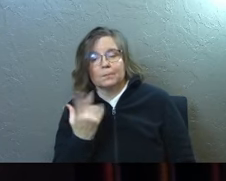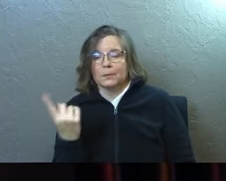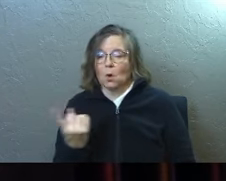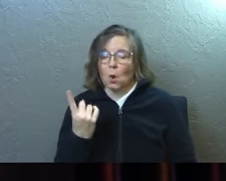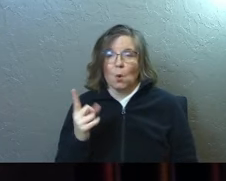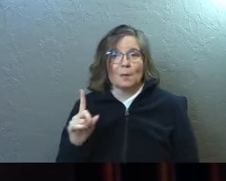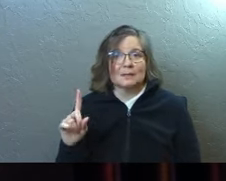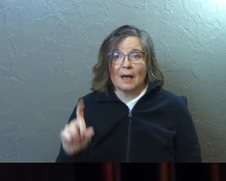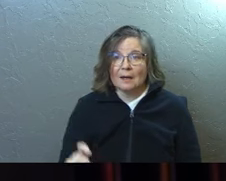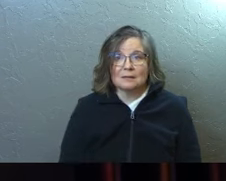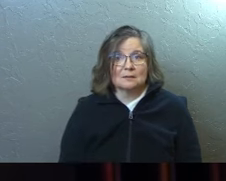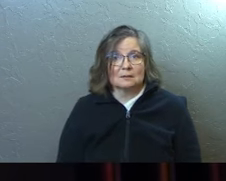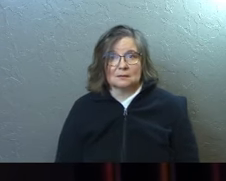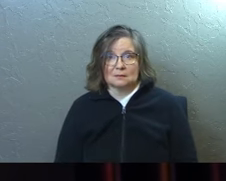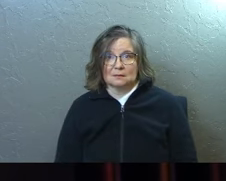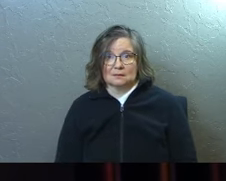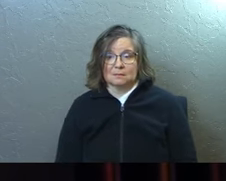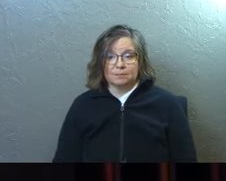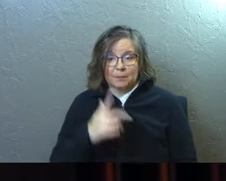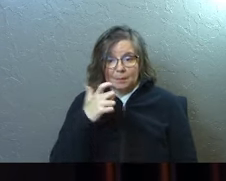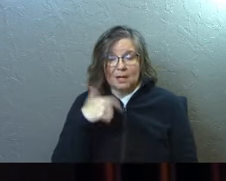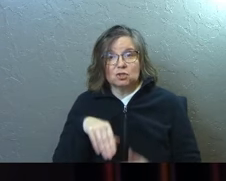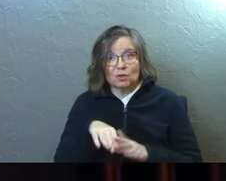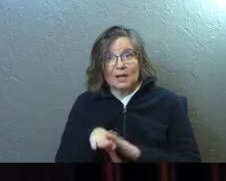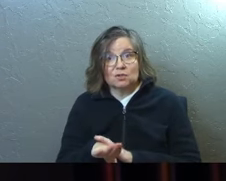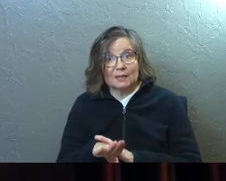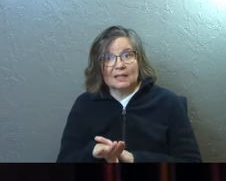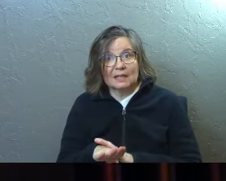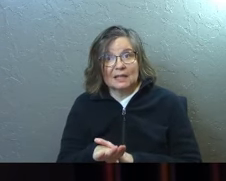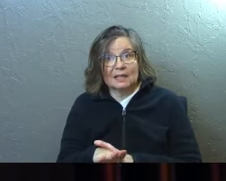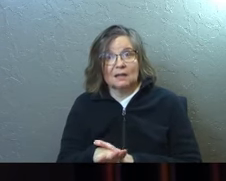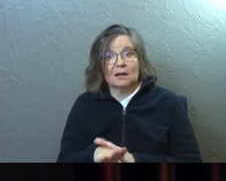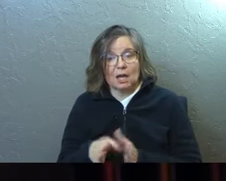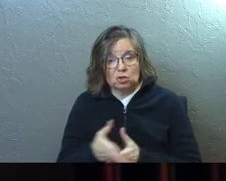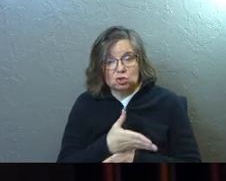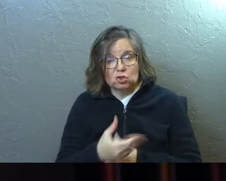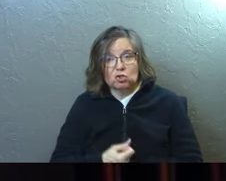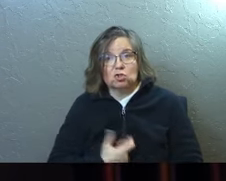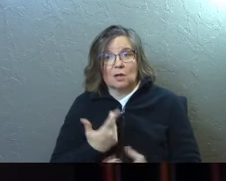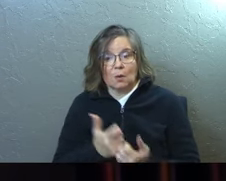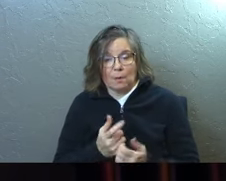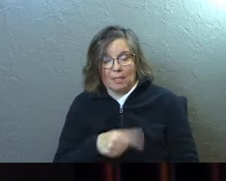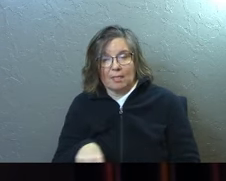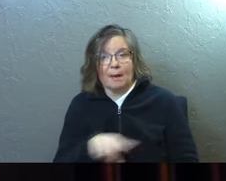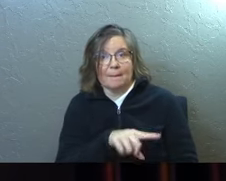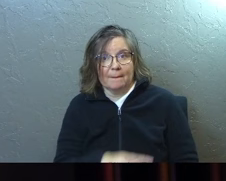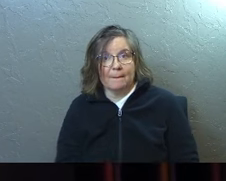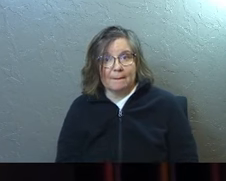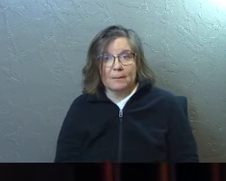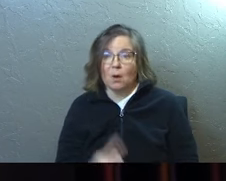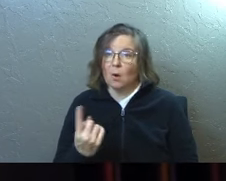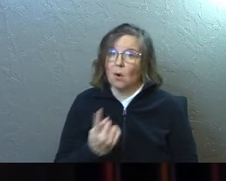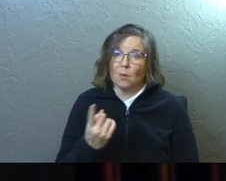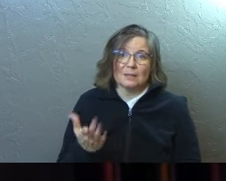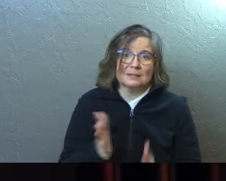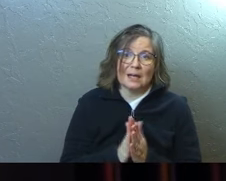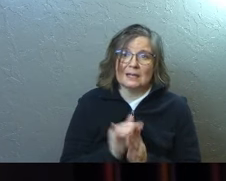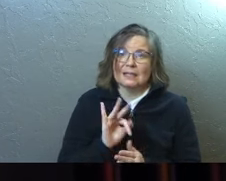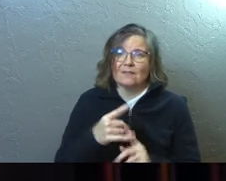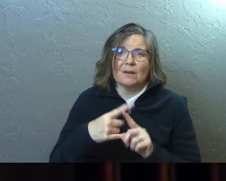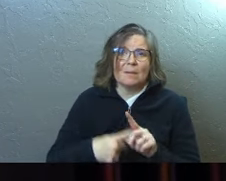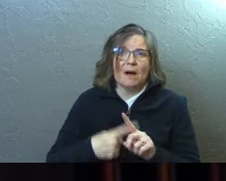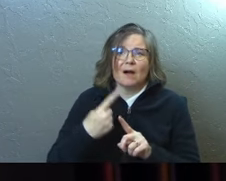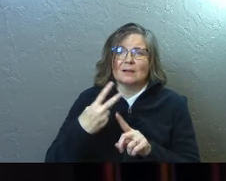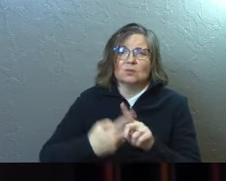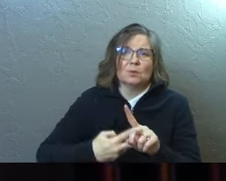Always ask, because you're entering in, and you're sharing it with them. Always ask, even